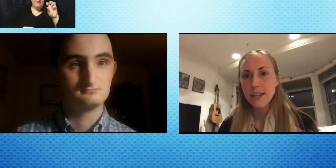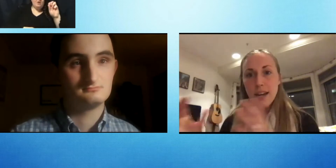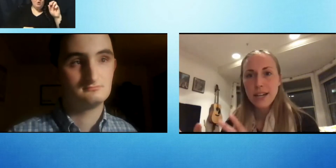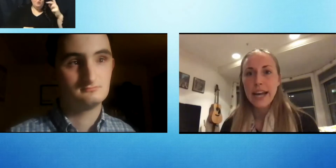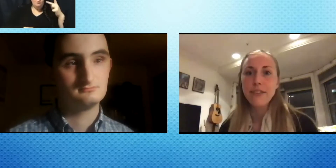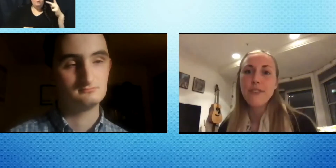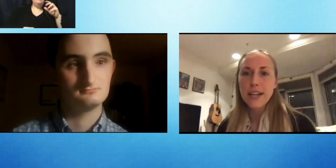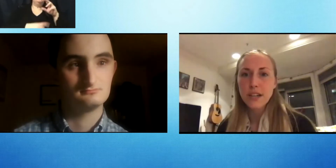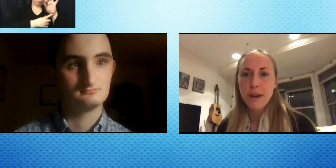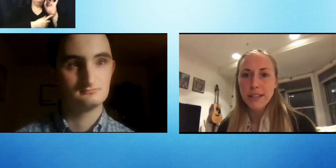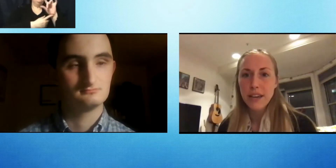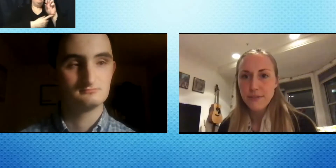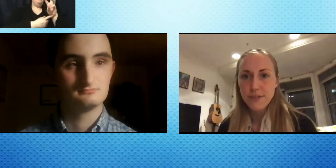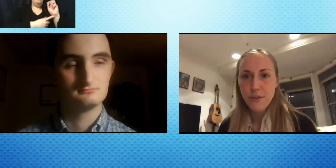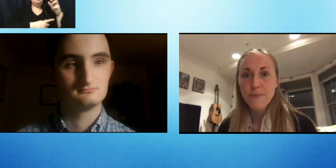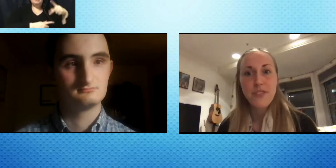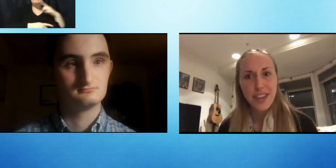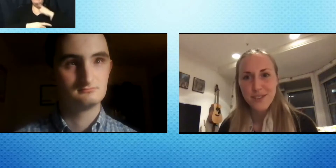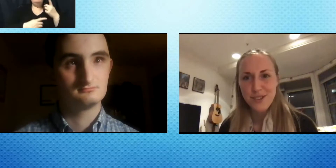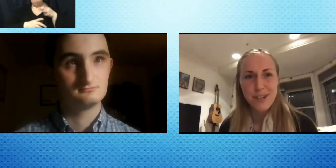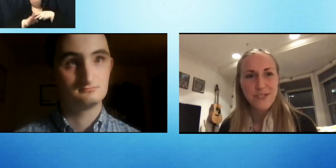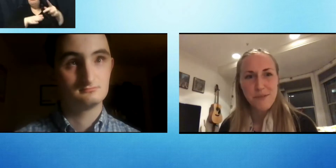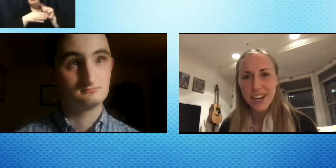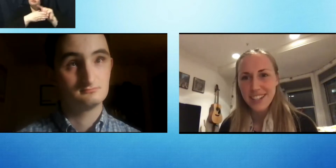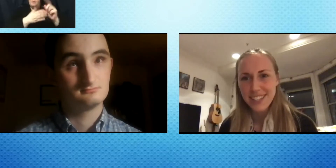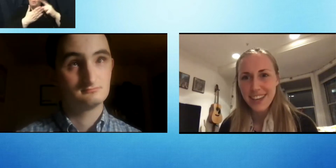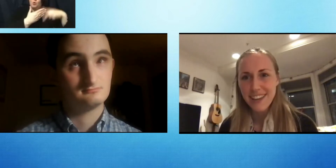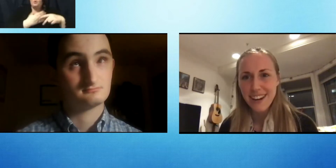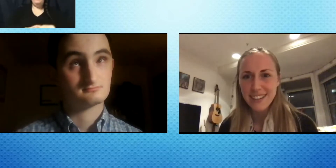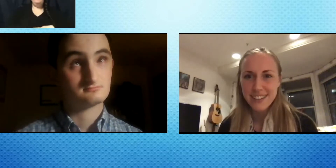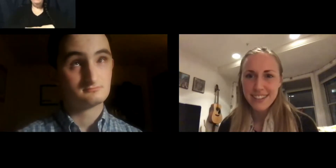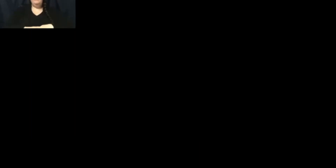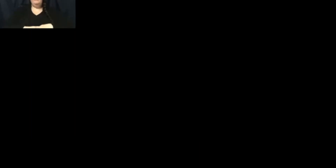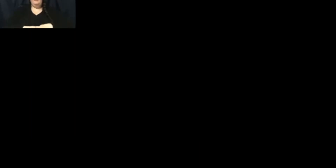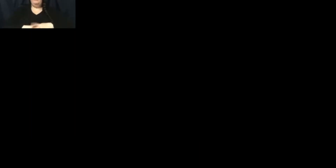a guiding factor in my life. So thank you so much for bringing us together.